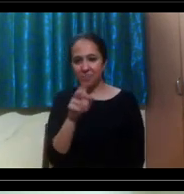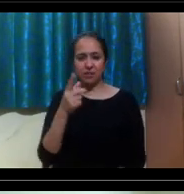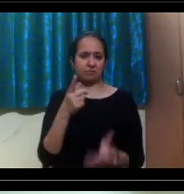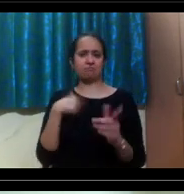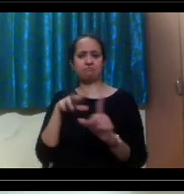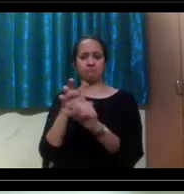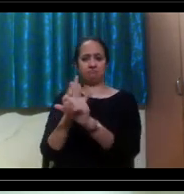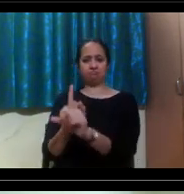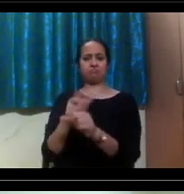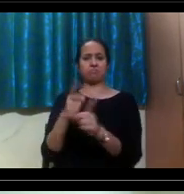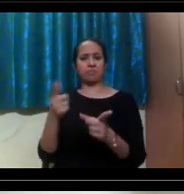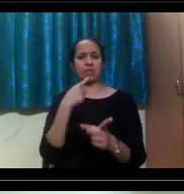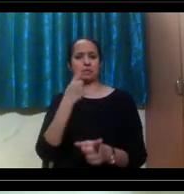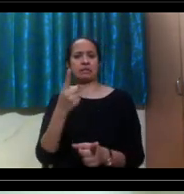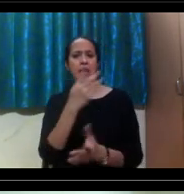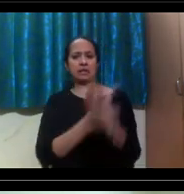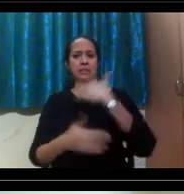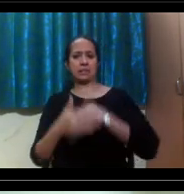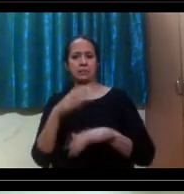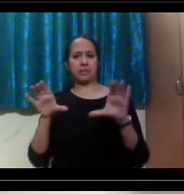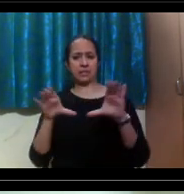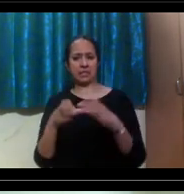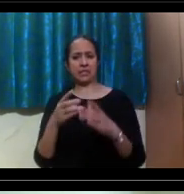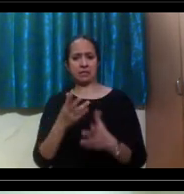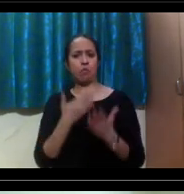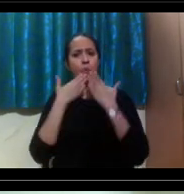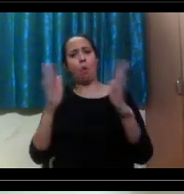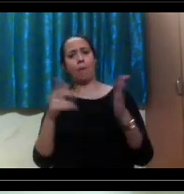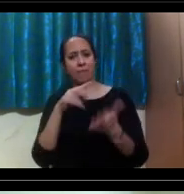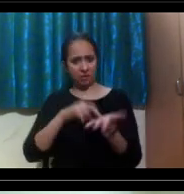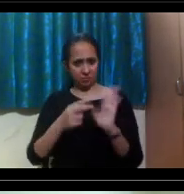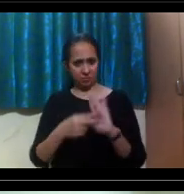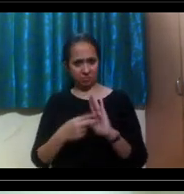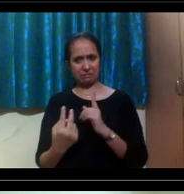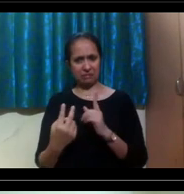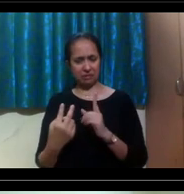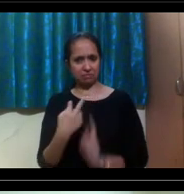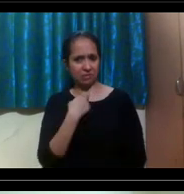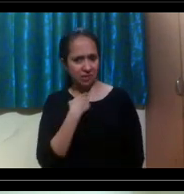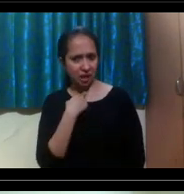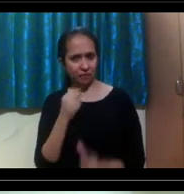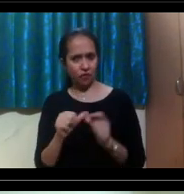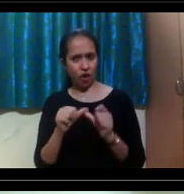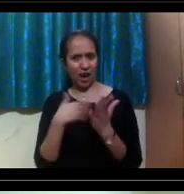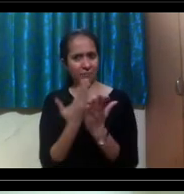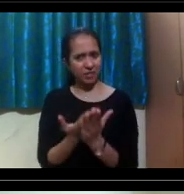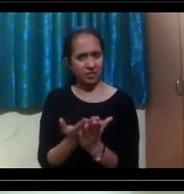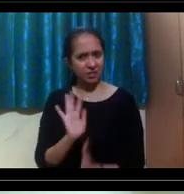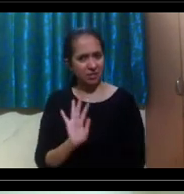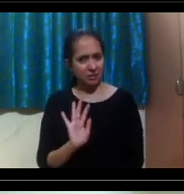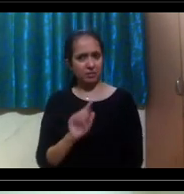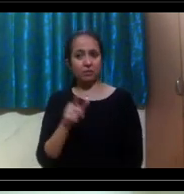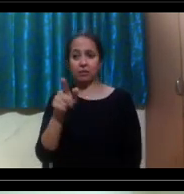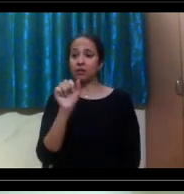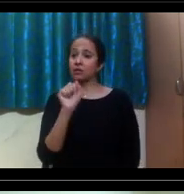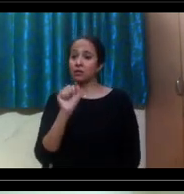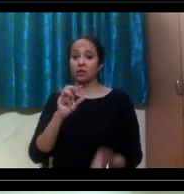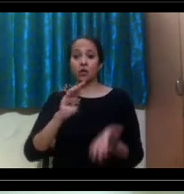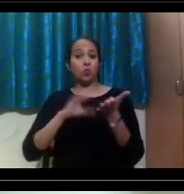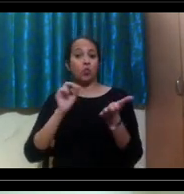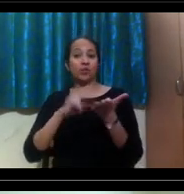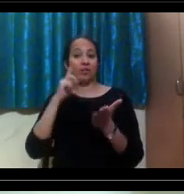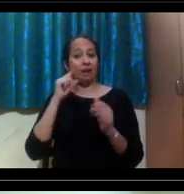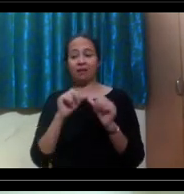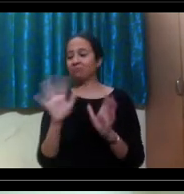impact the admissions decision in any way? Monica, do you want to go with that? Sure. Um, it does